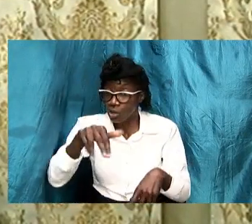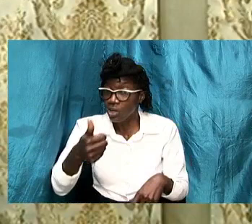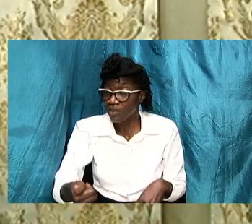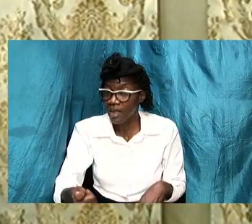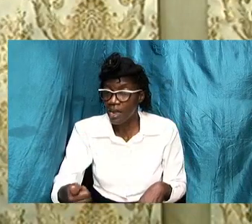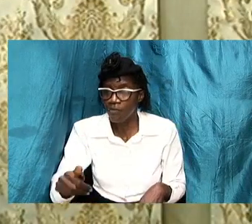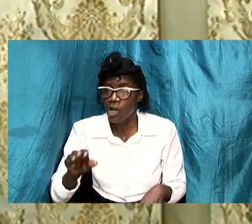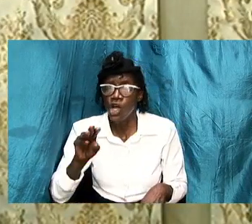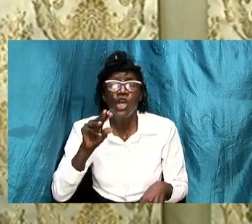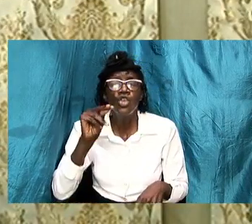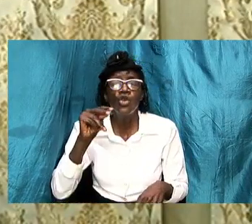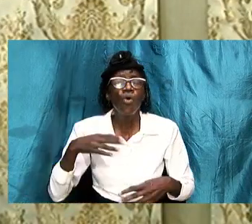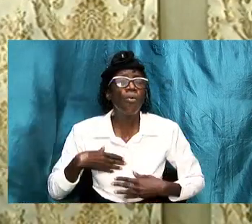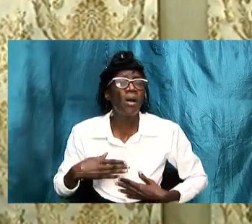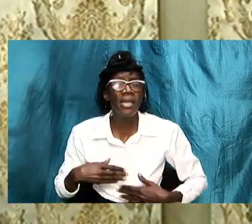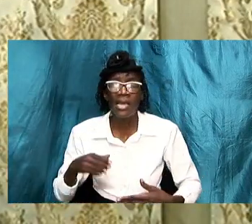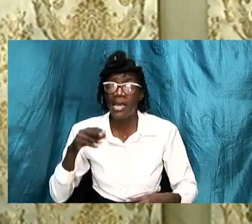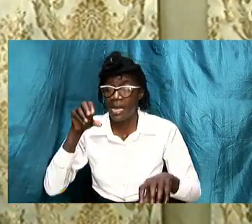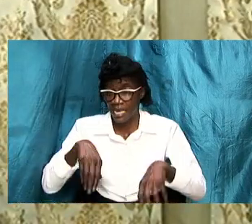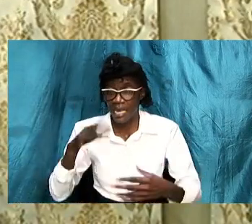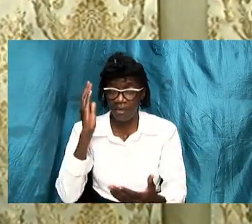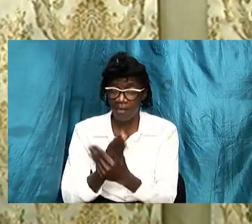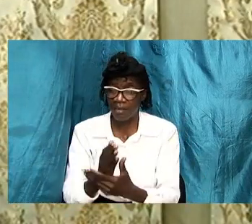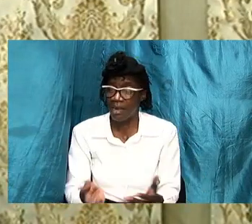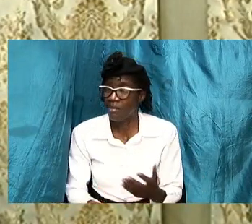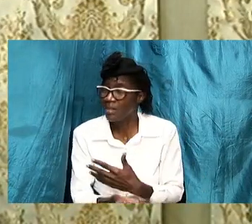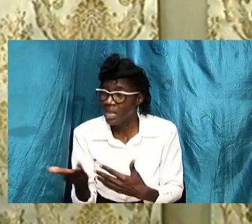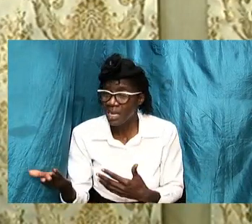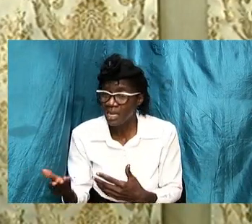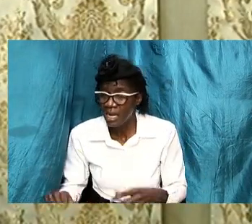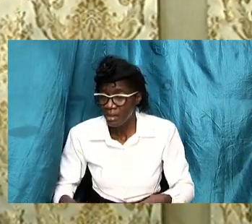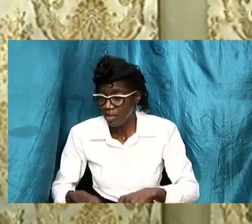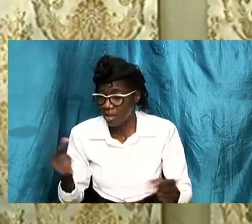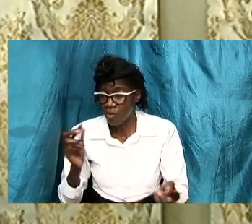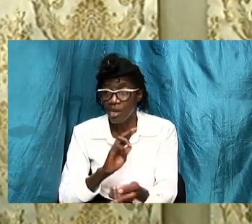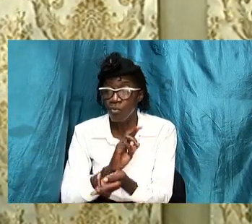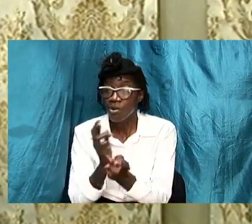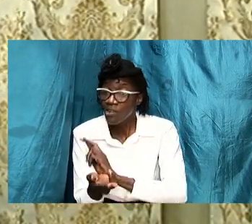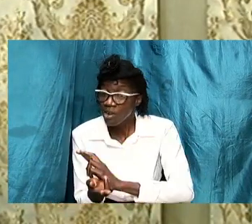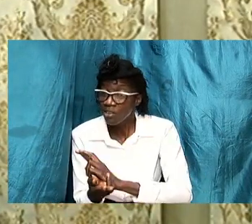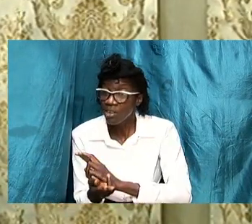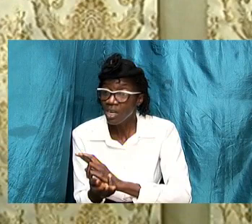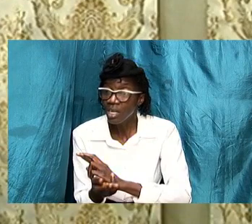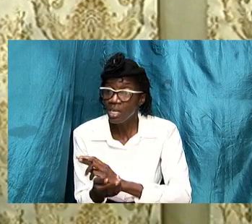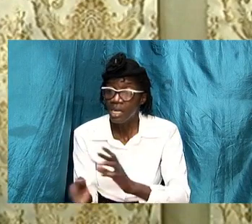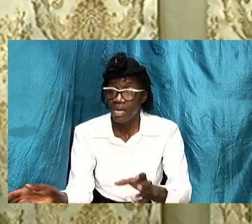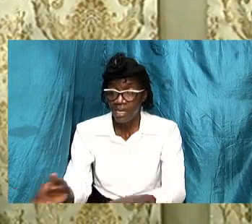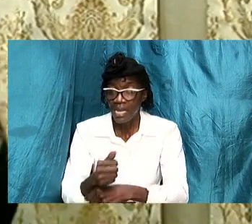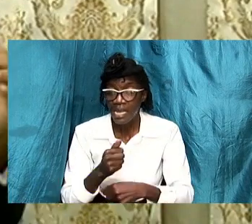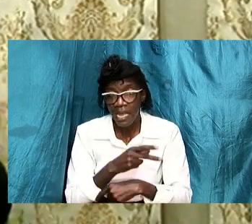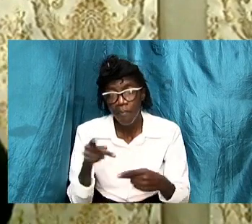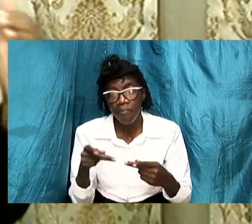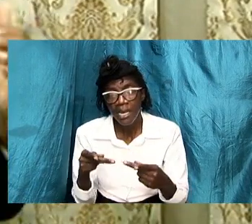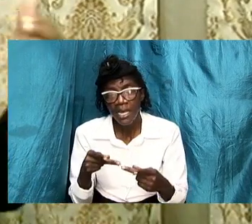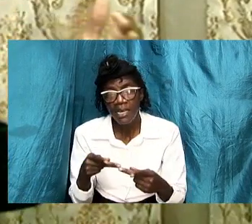nobody can discriminate against them there's a reversal a great reversal is taking place so that now in certain parts of